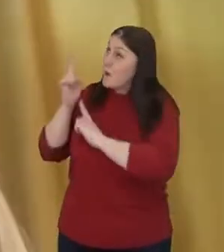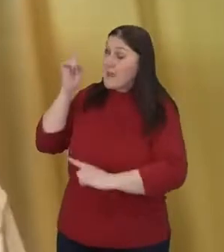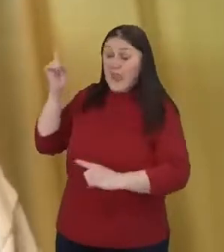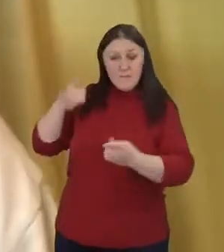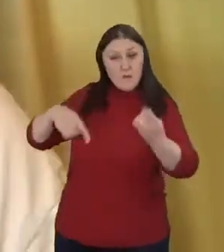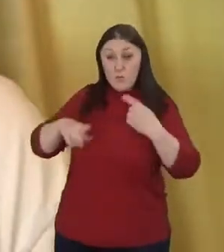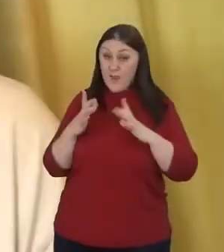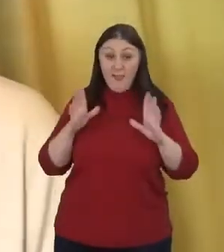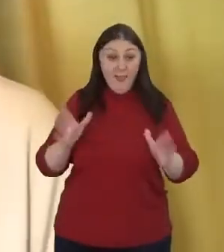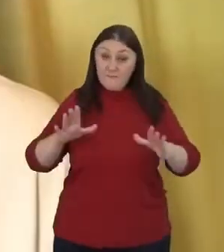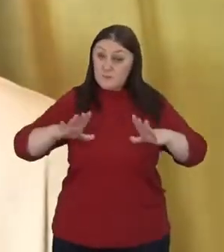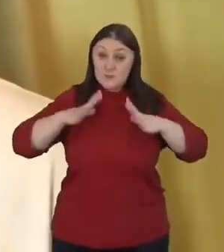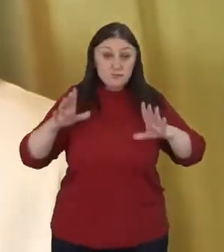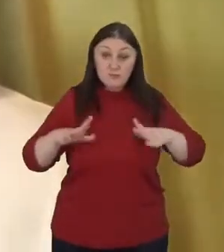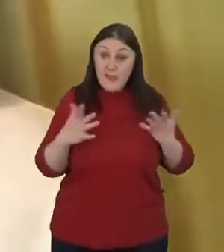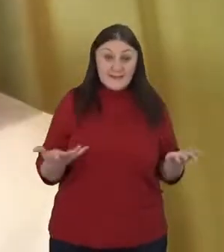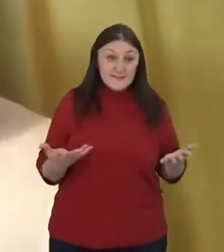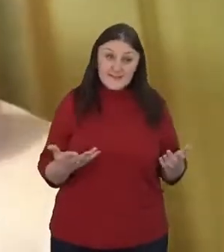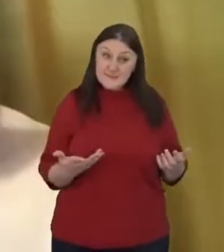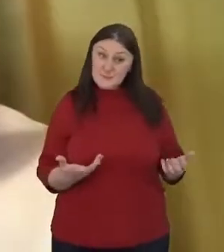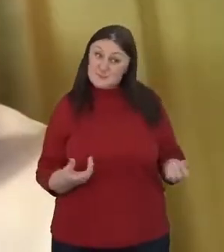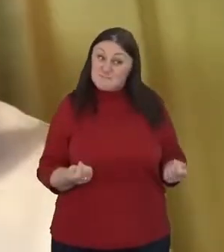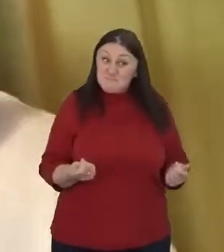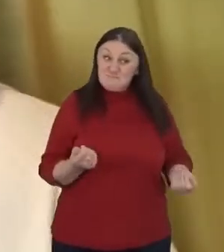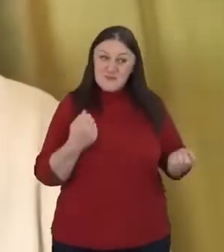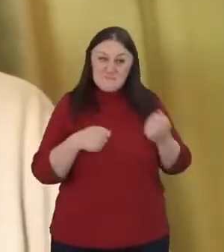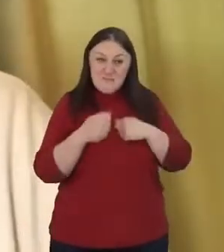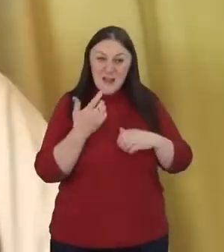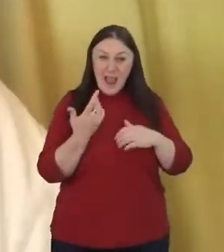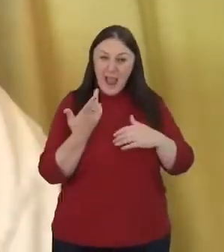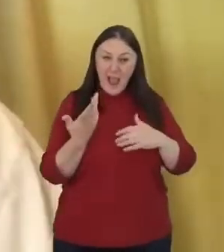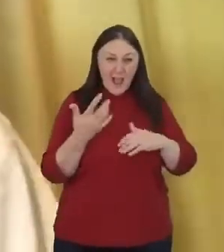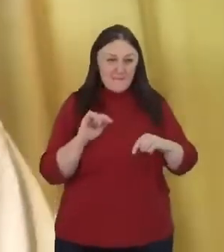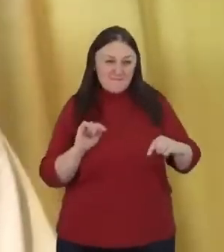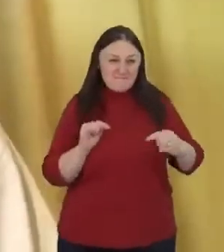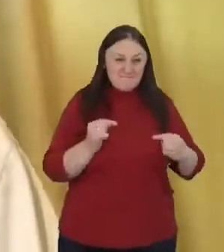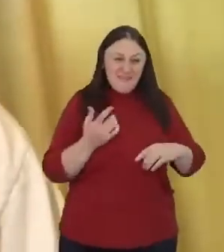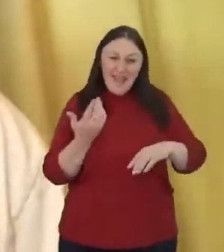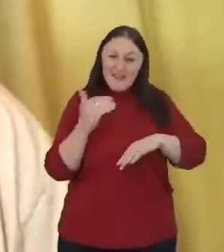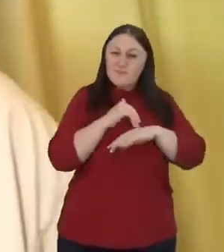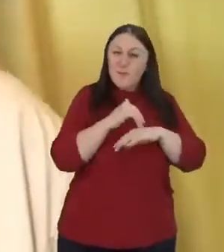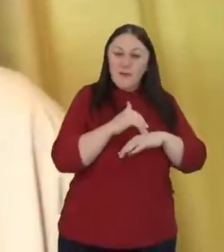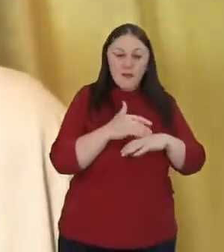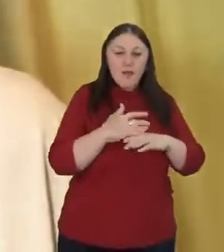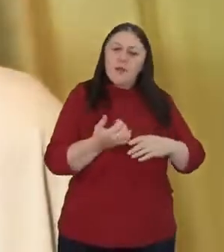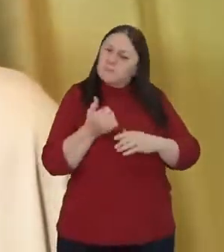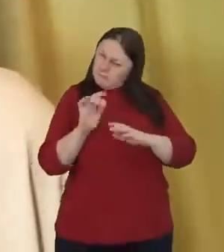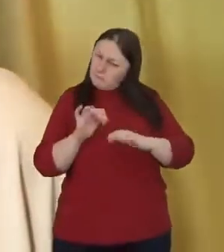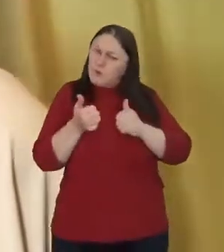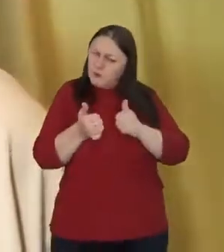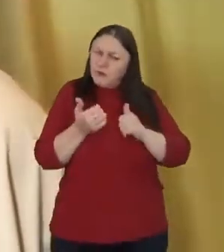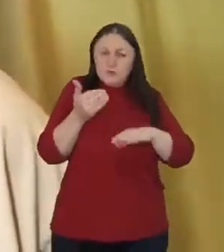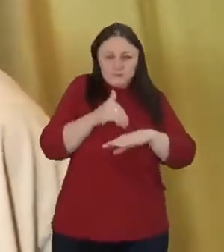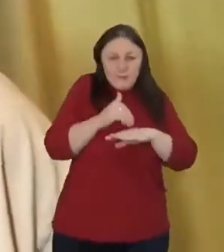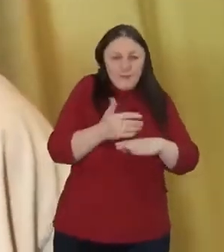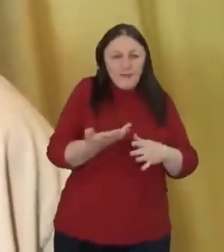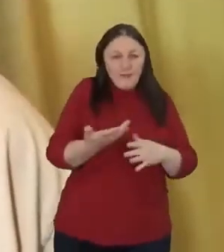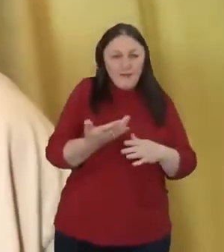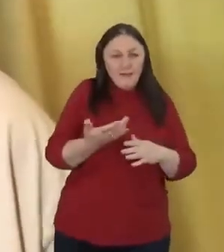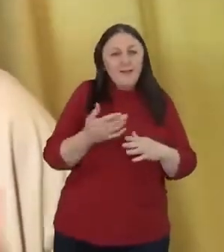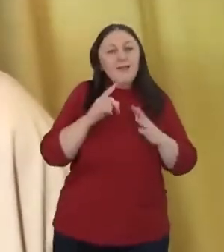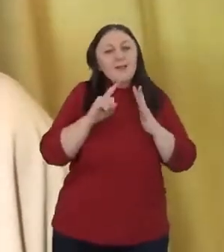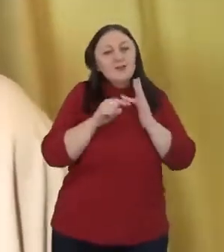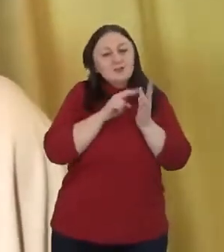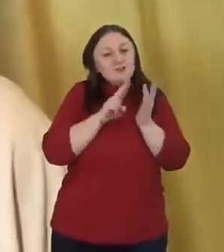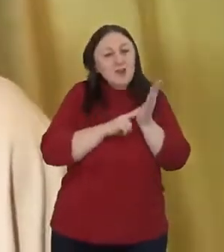ready to get in trouble. The good trouble that, you know, our civil rights legend, John, John, John Lewis, he